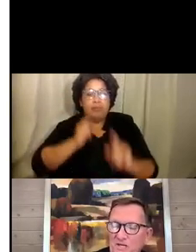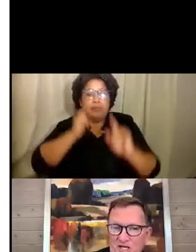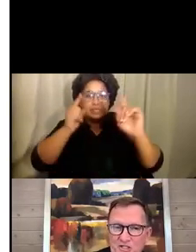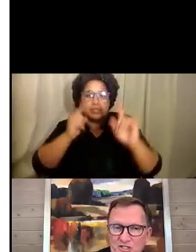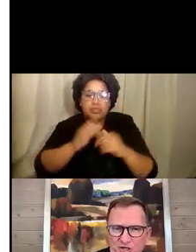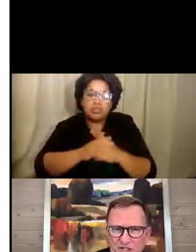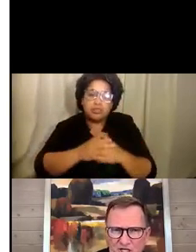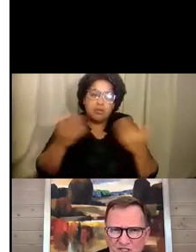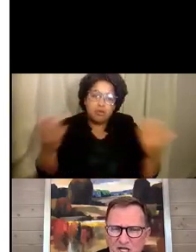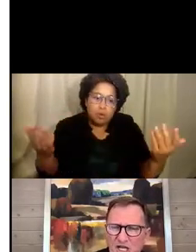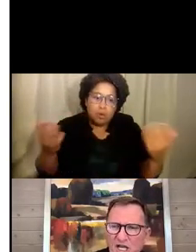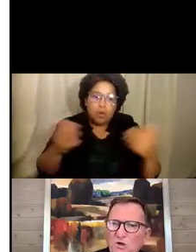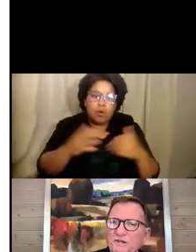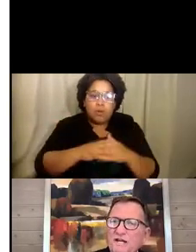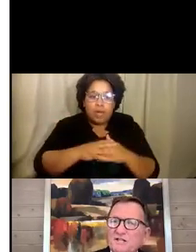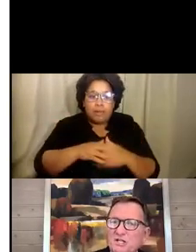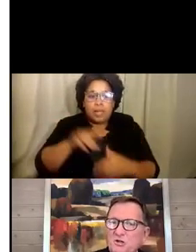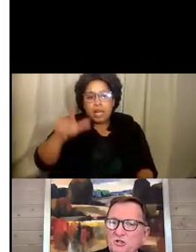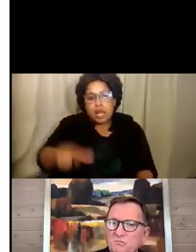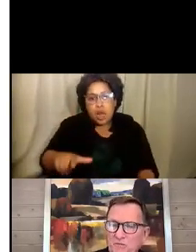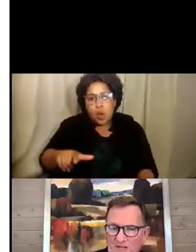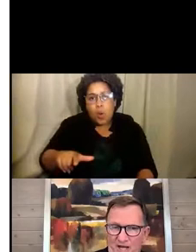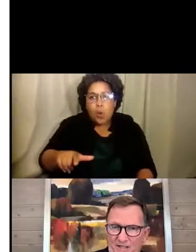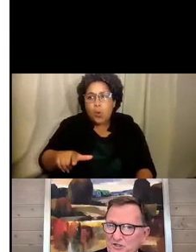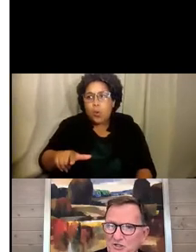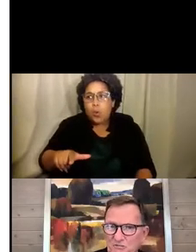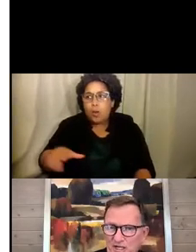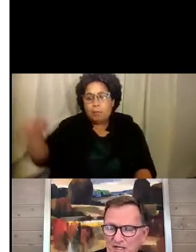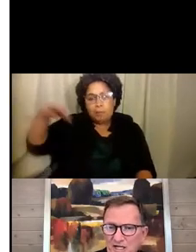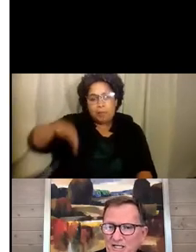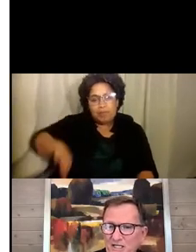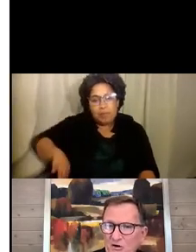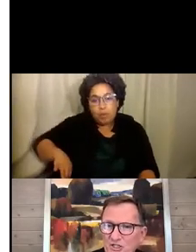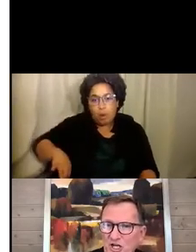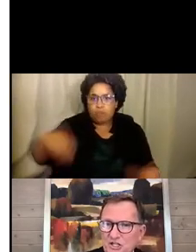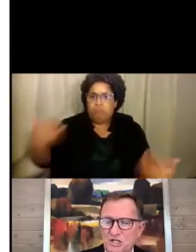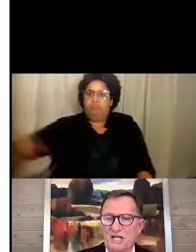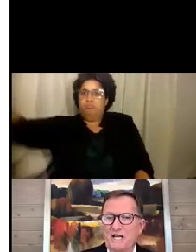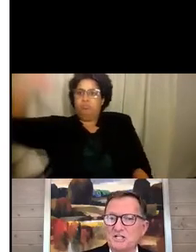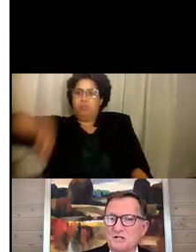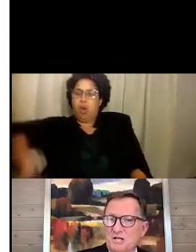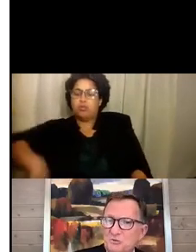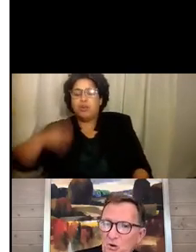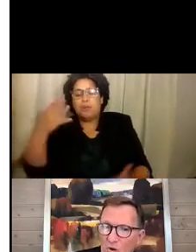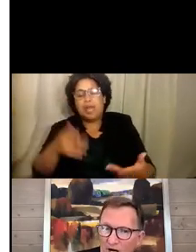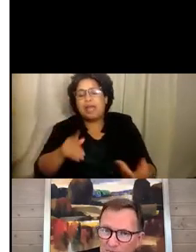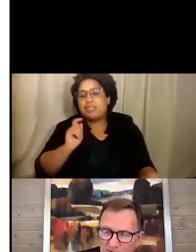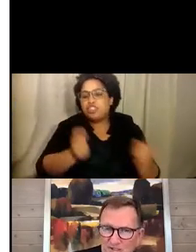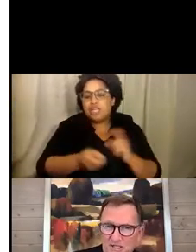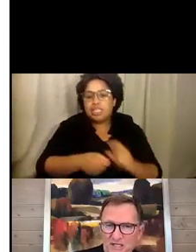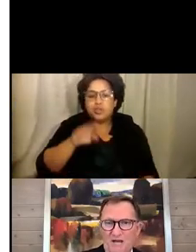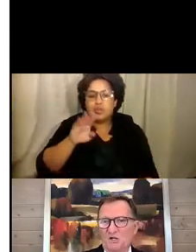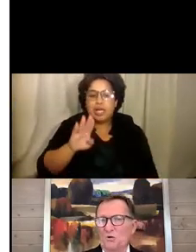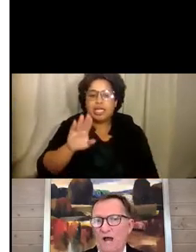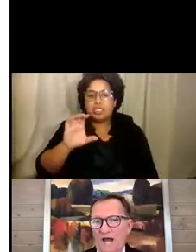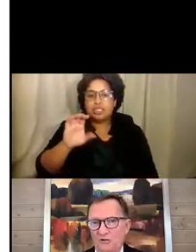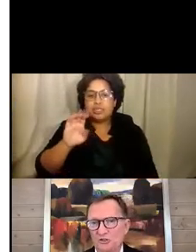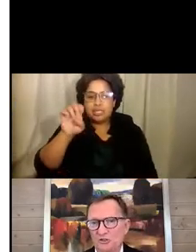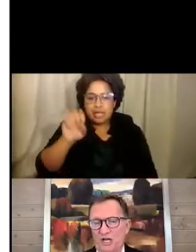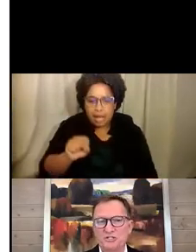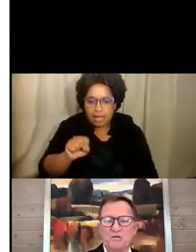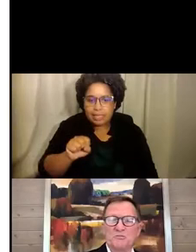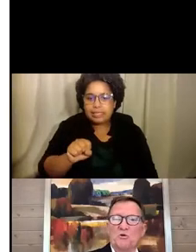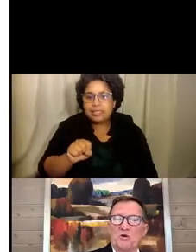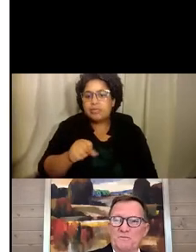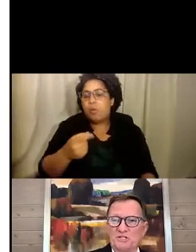and maybe a necessary change and one that has a huge payback. This could be, you know, adjusting to HCBS requirements. Having a radical